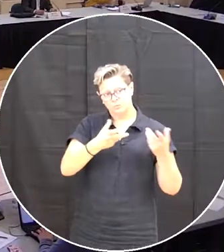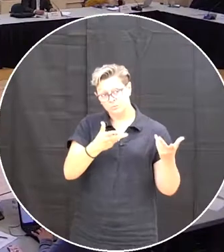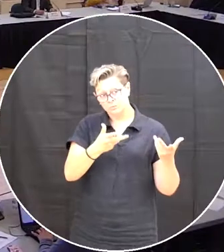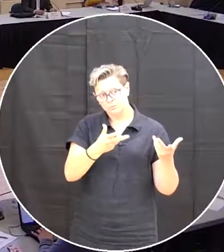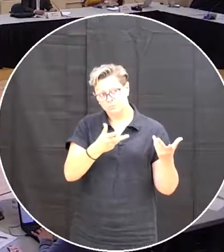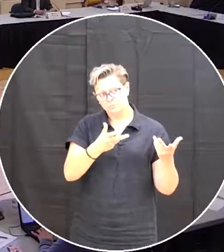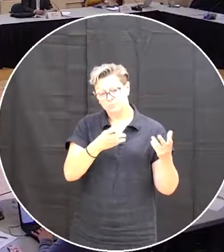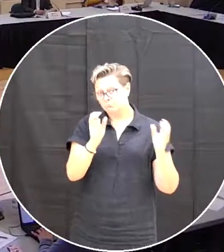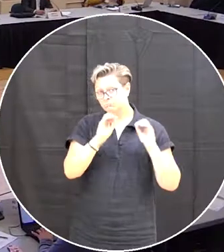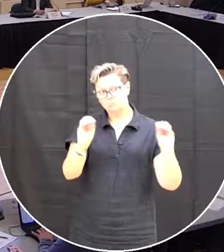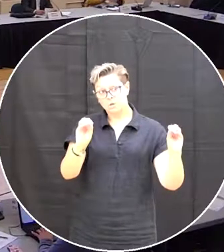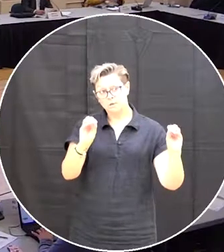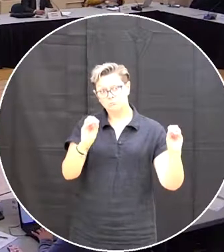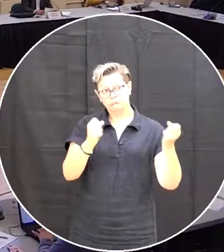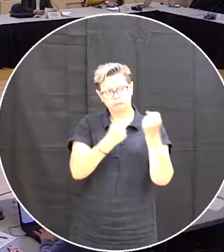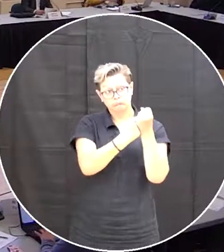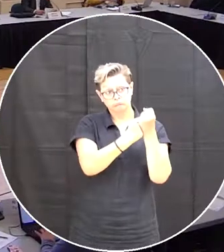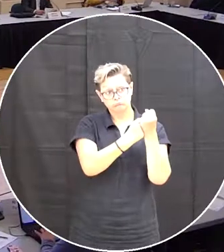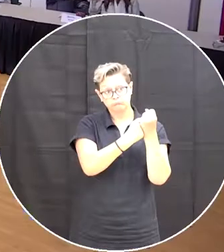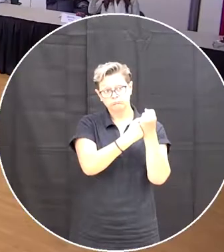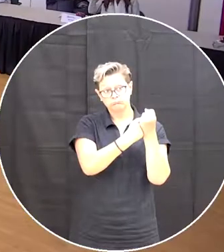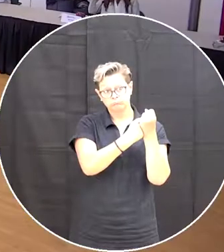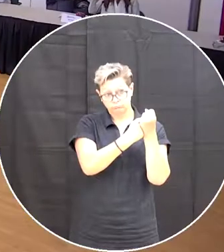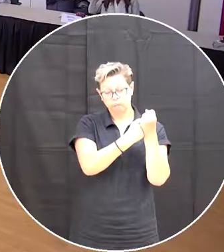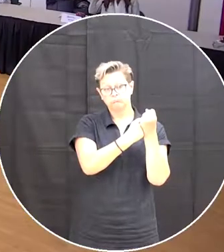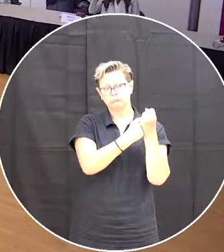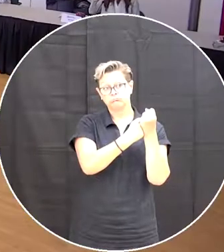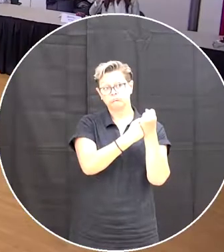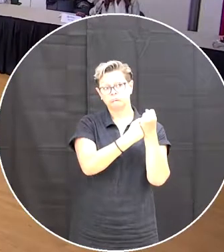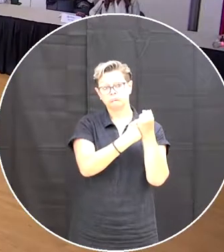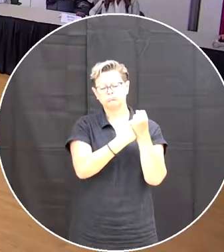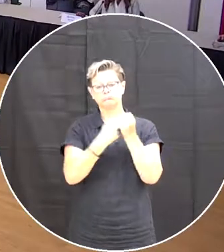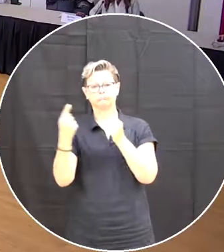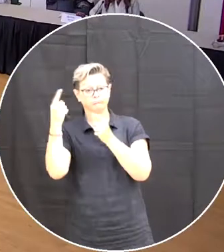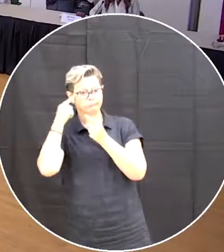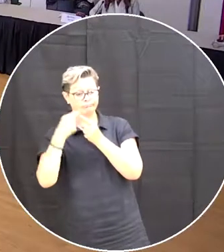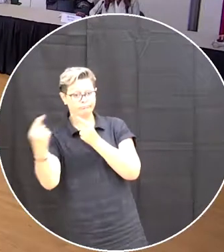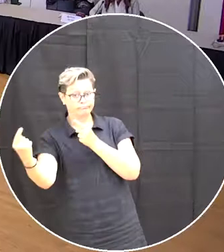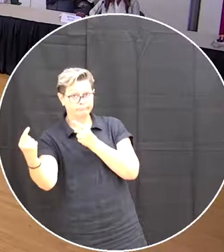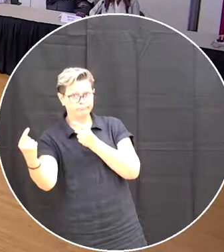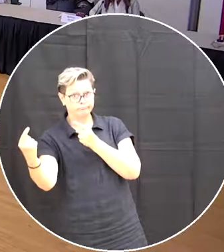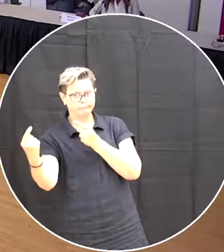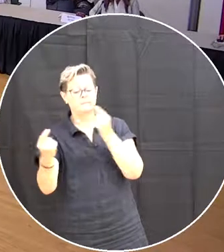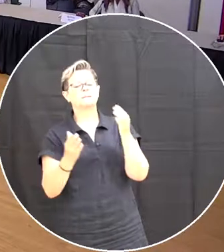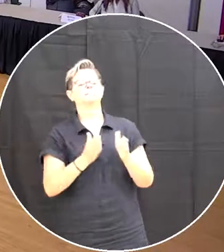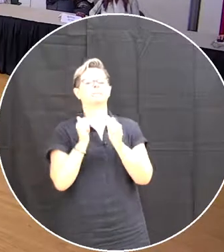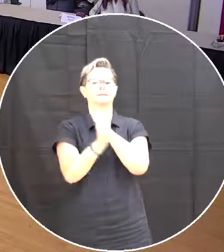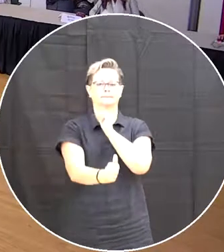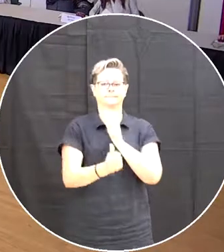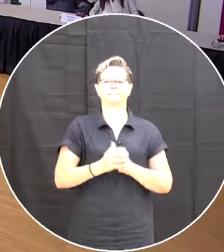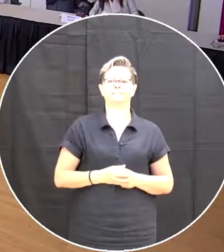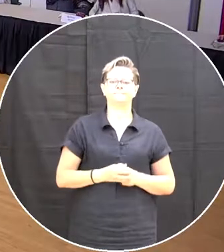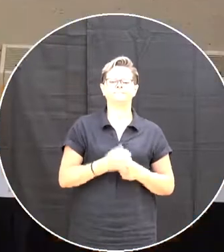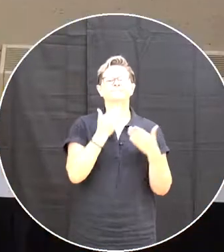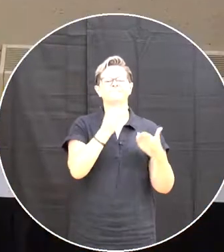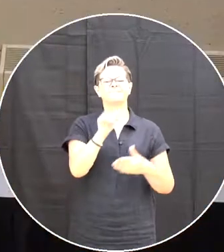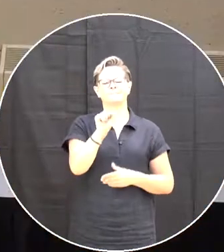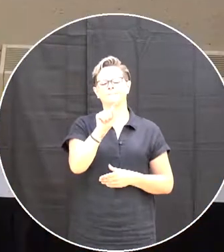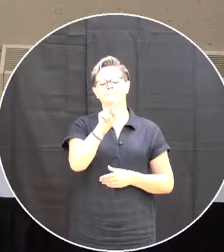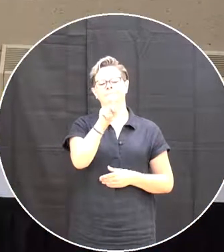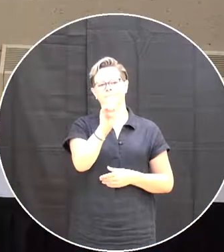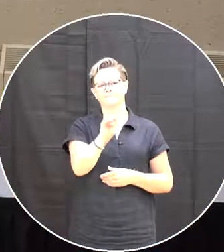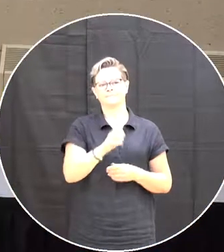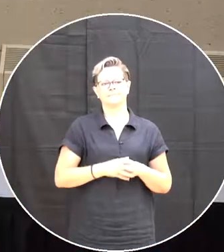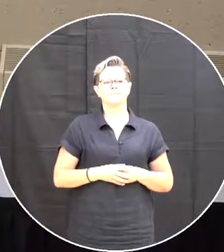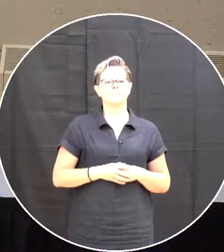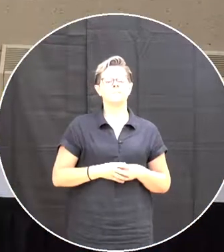Hearing none All in favor The motion Aye Those against Motion carries Thank you Steve Thank you Mr.